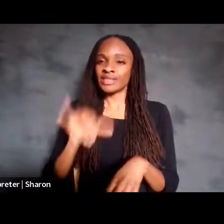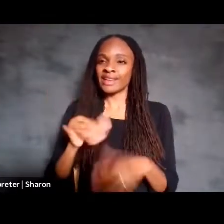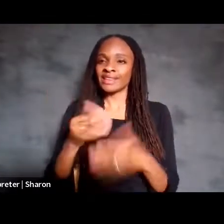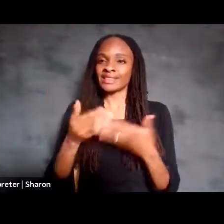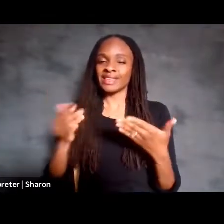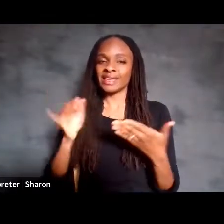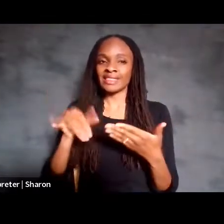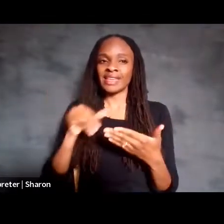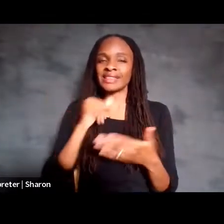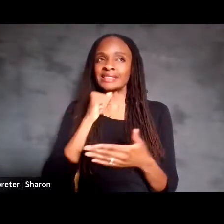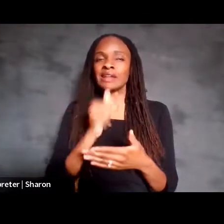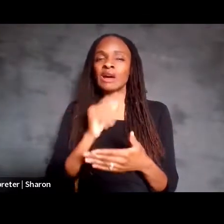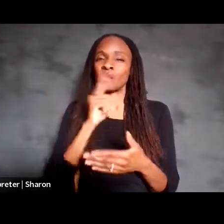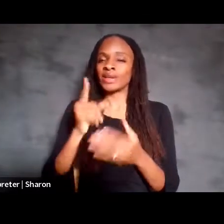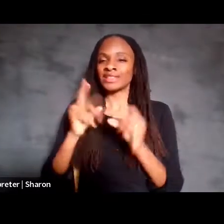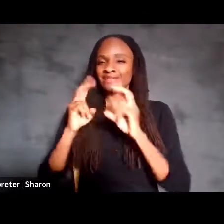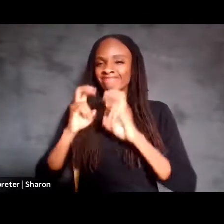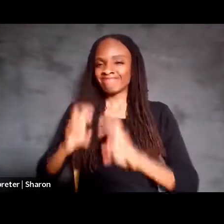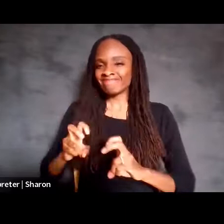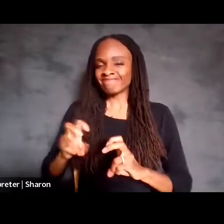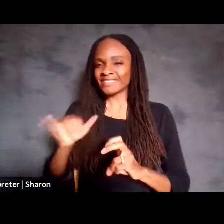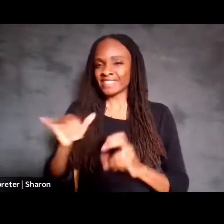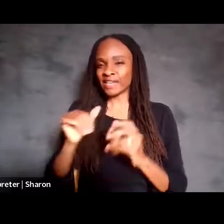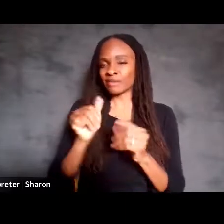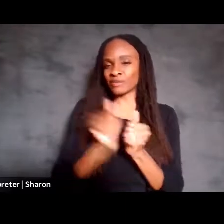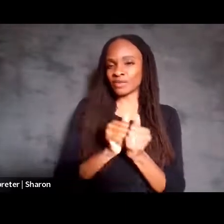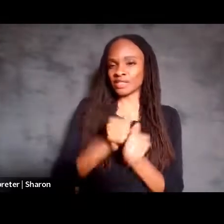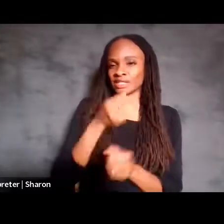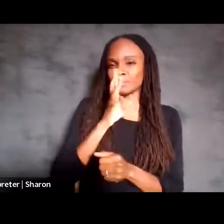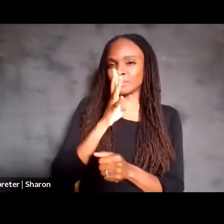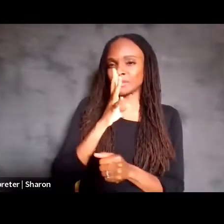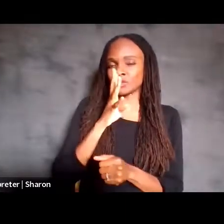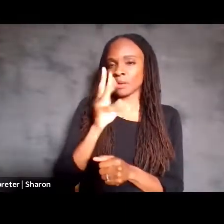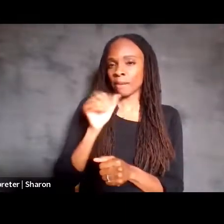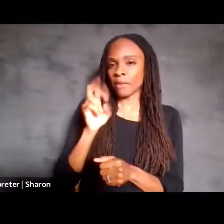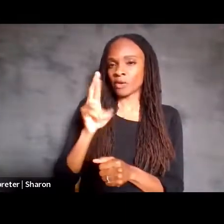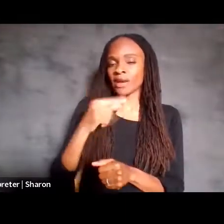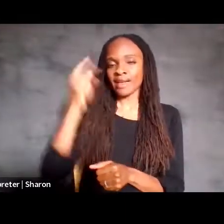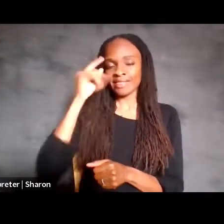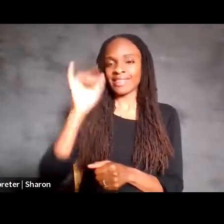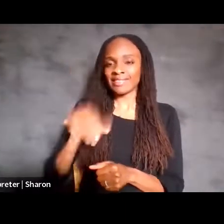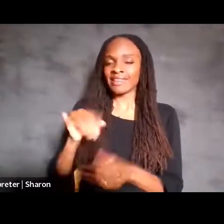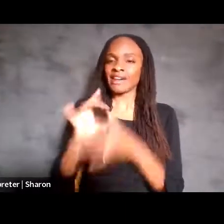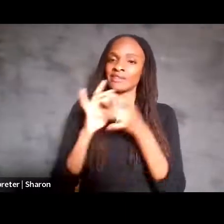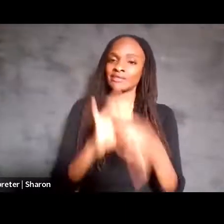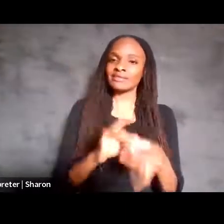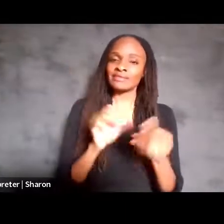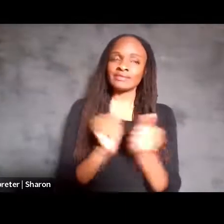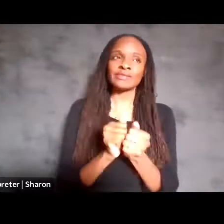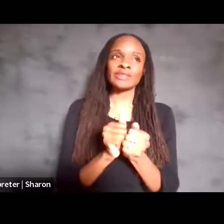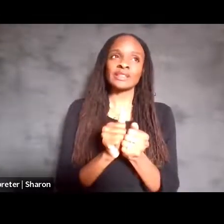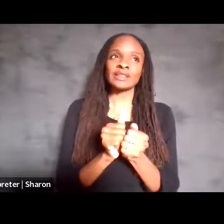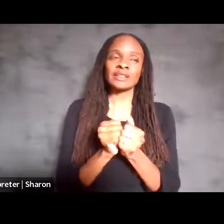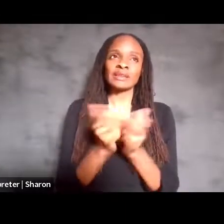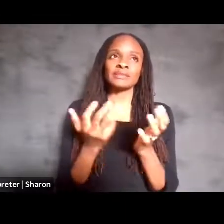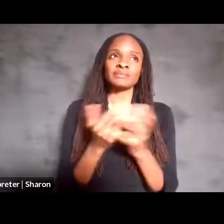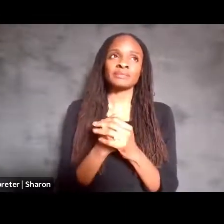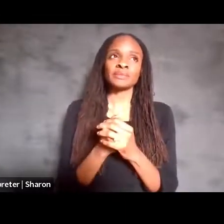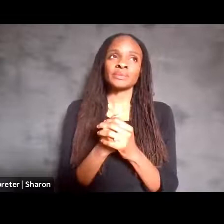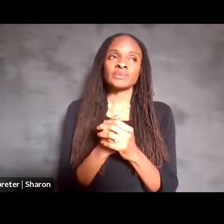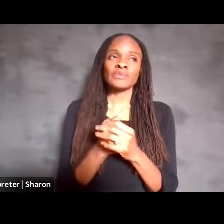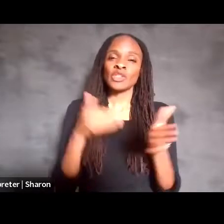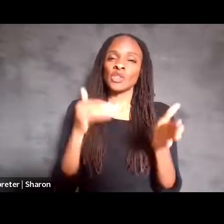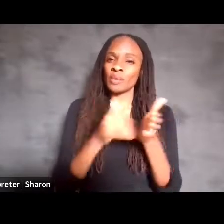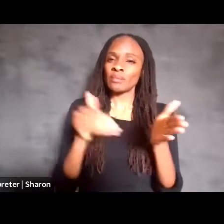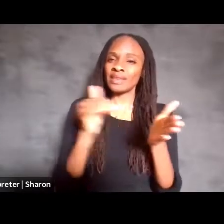well explored as speech motor. And I think this also goes hand in hand with the repeated